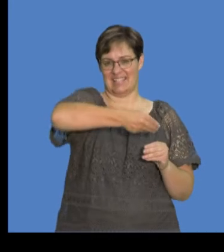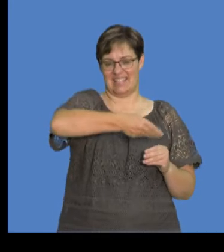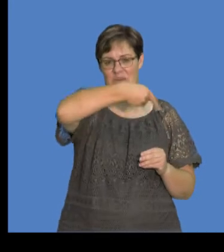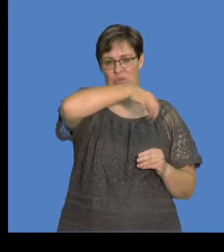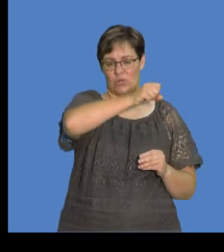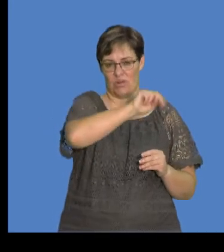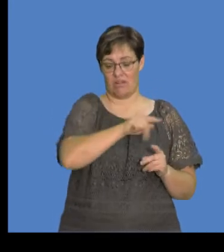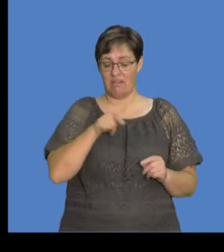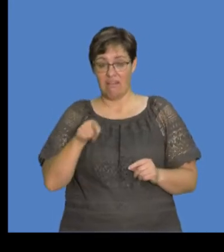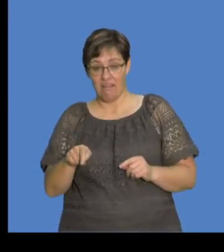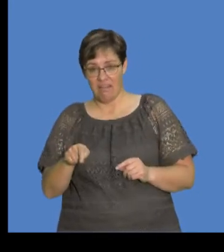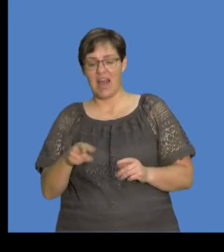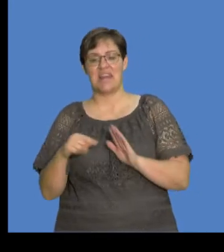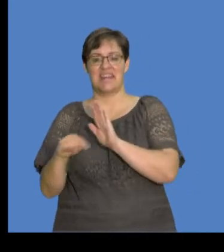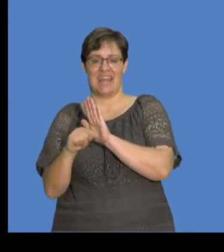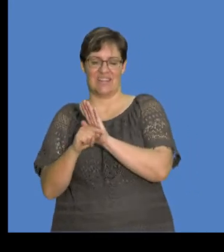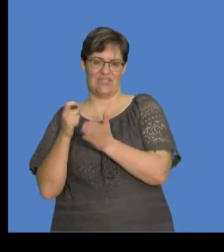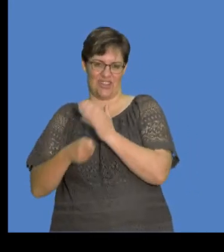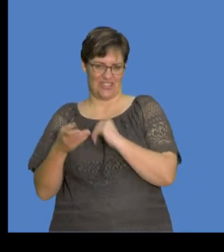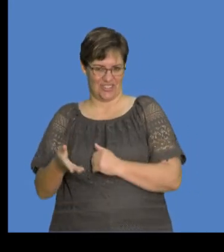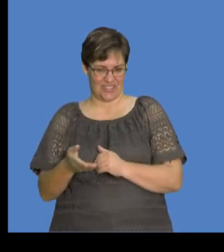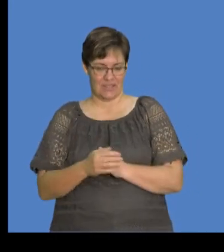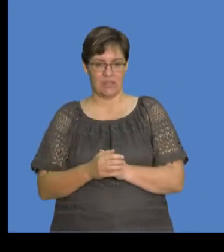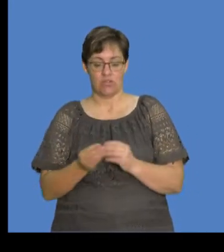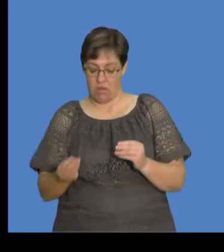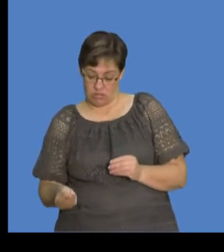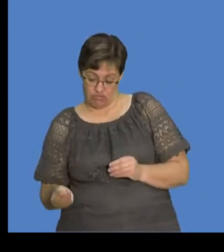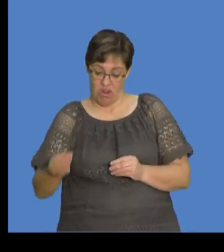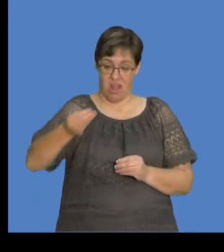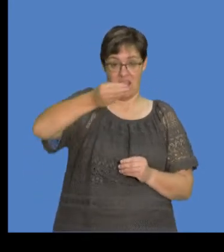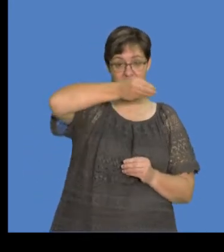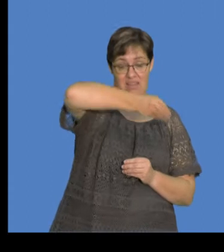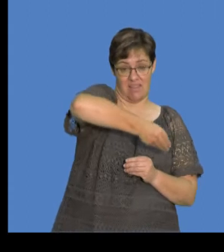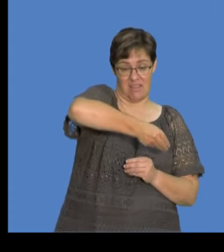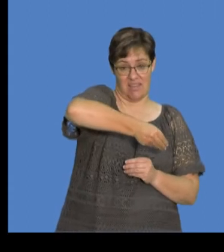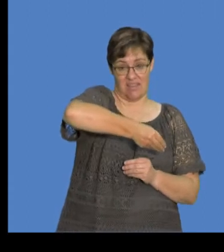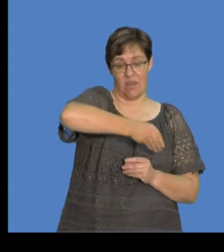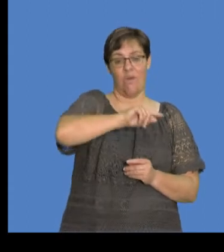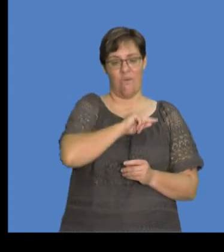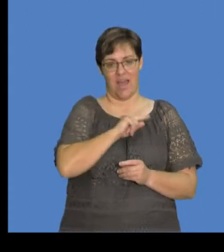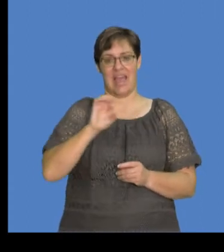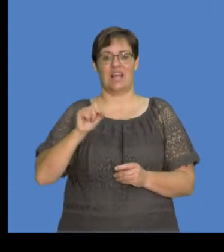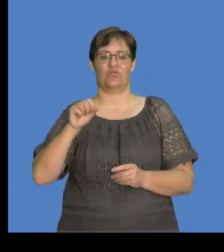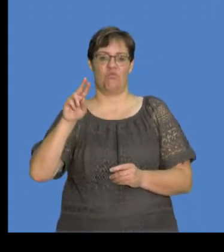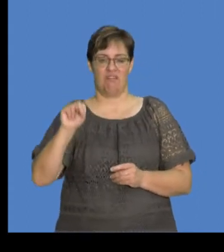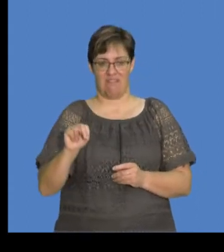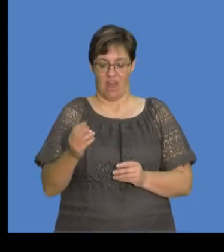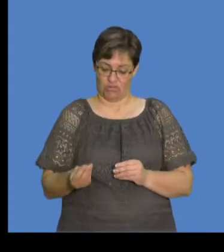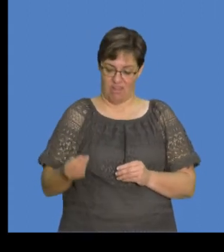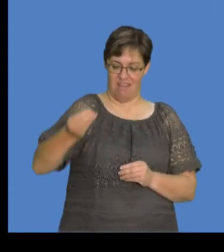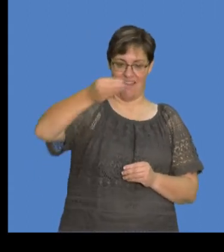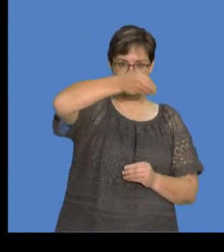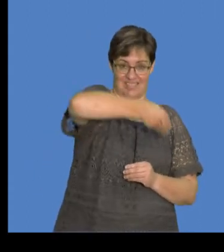And Q2 has got negative charge. So the transfer is actually with respect to electrons, all right?